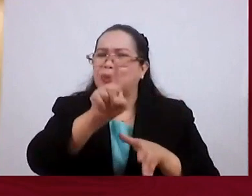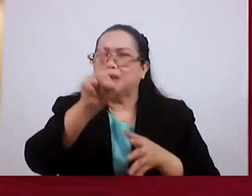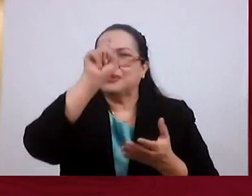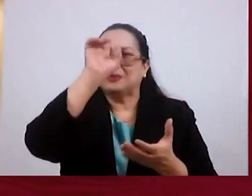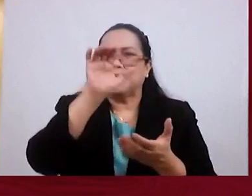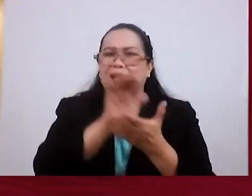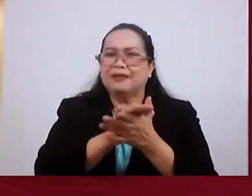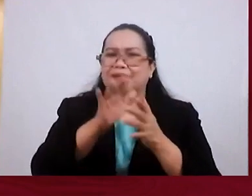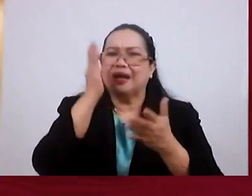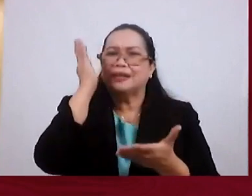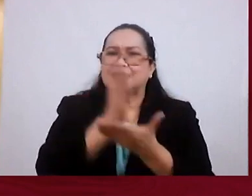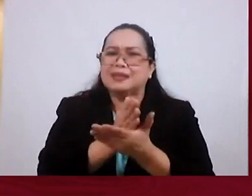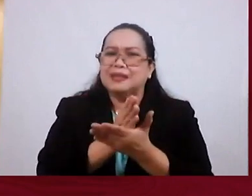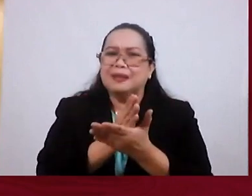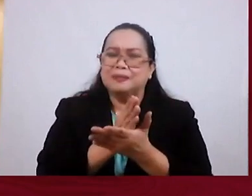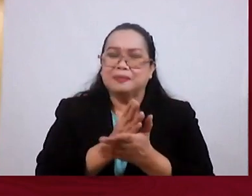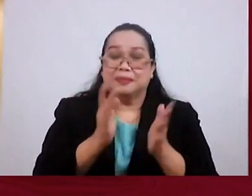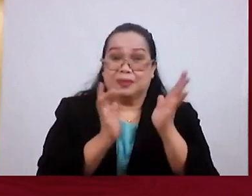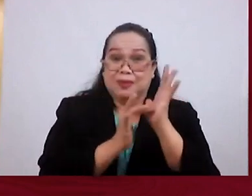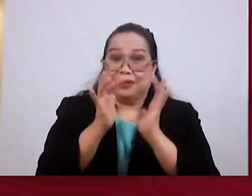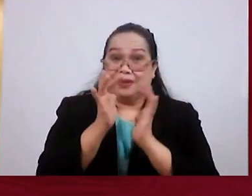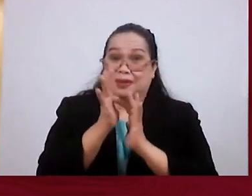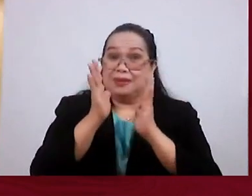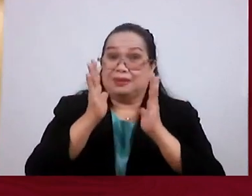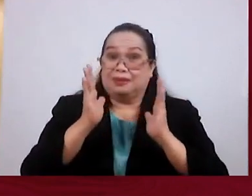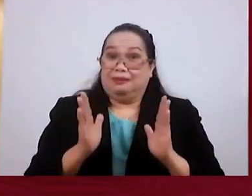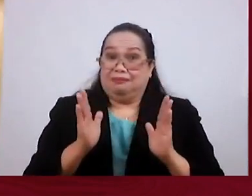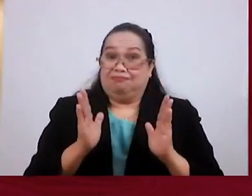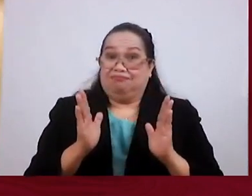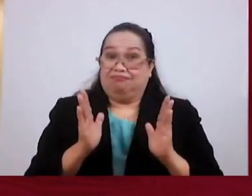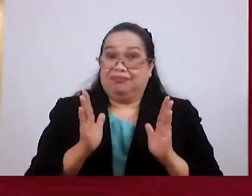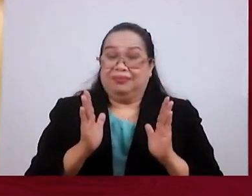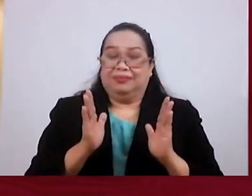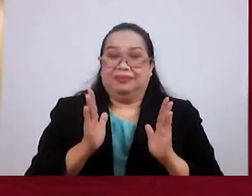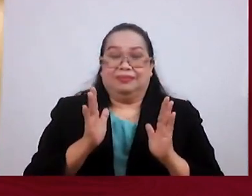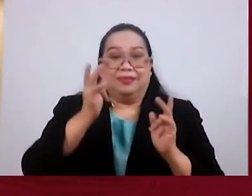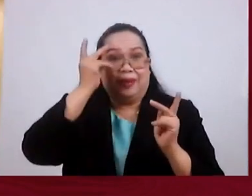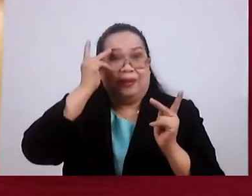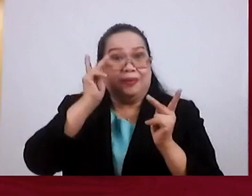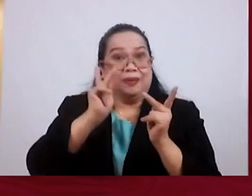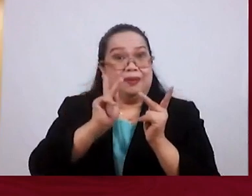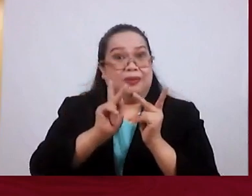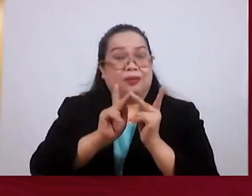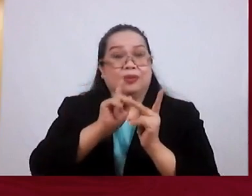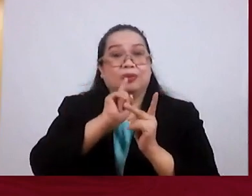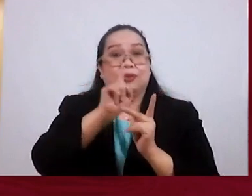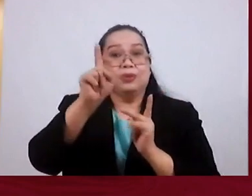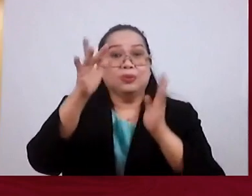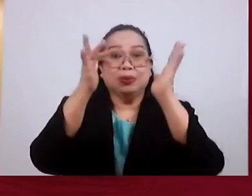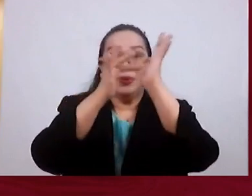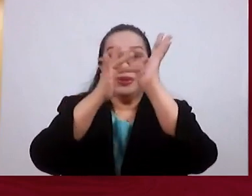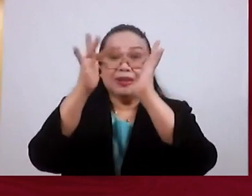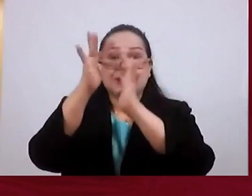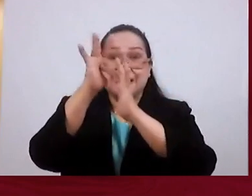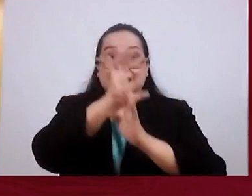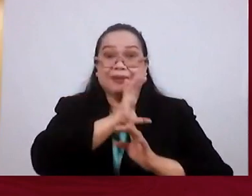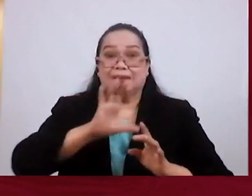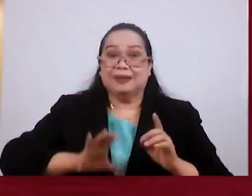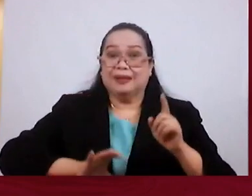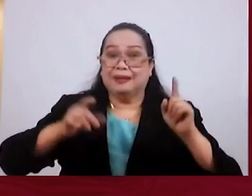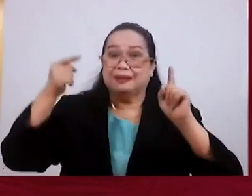that? Christianity. And the main object of Christianity is really Jesus Christ.